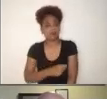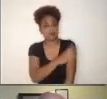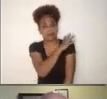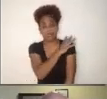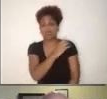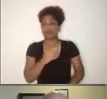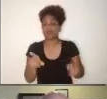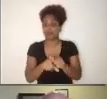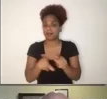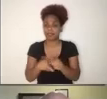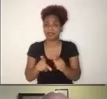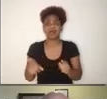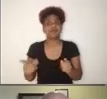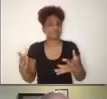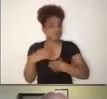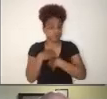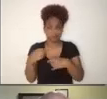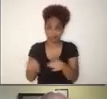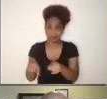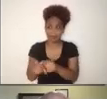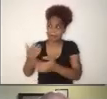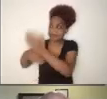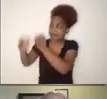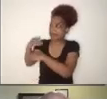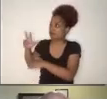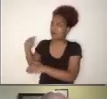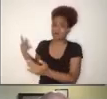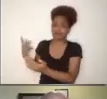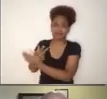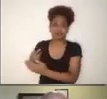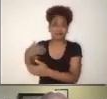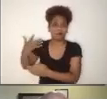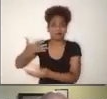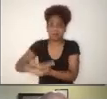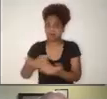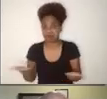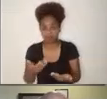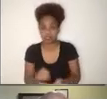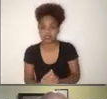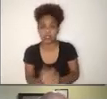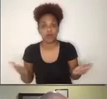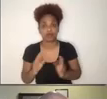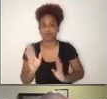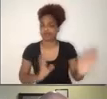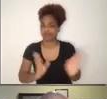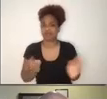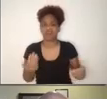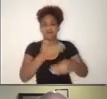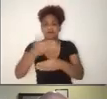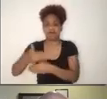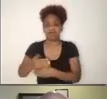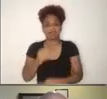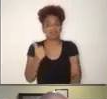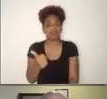this. Today schools remain closed in 32 countries still, affecting more than